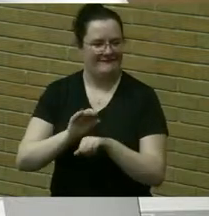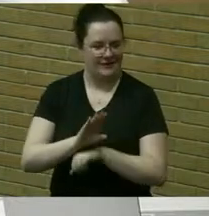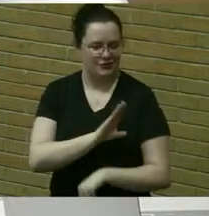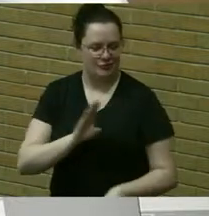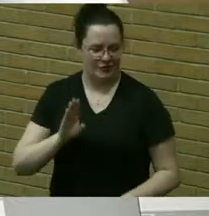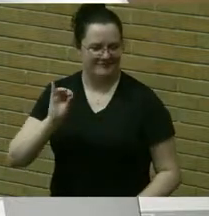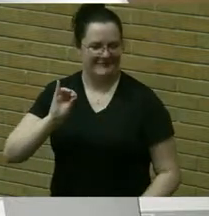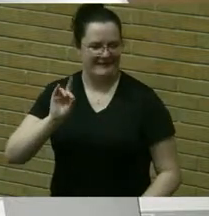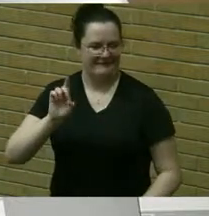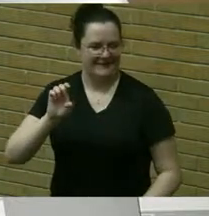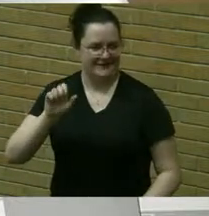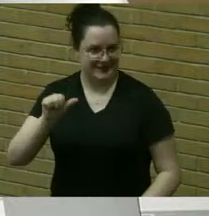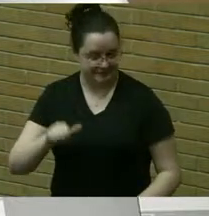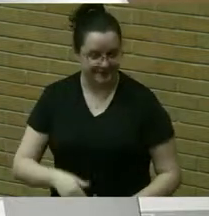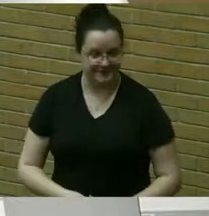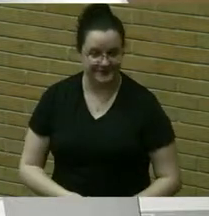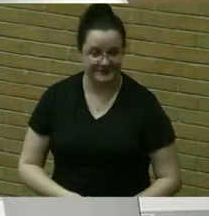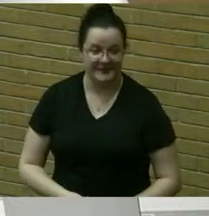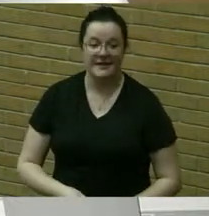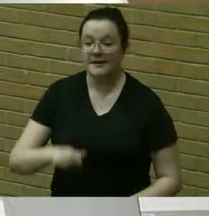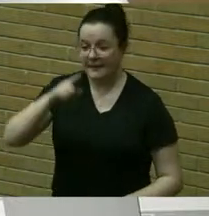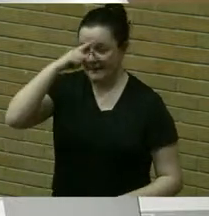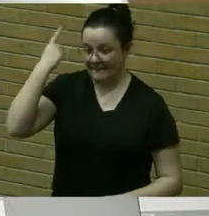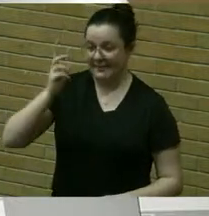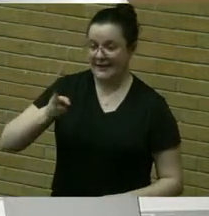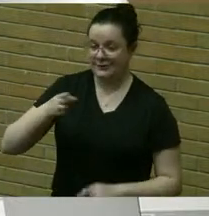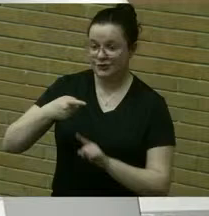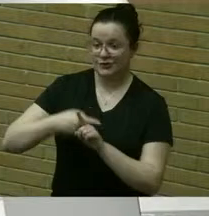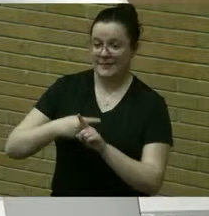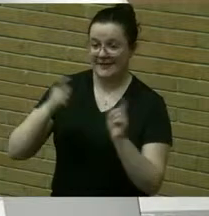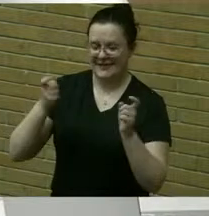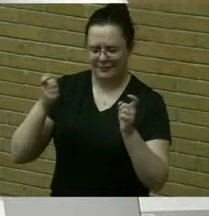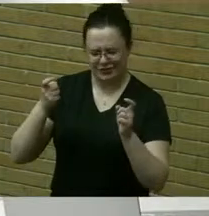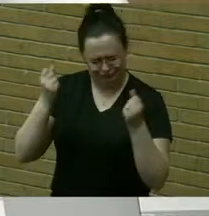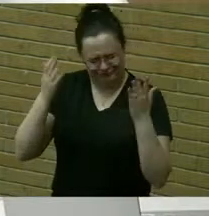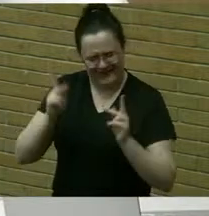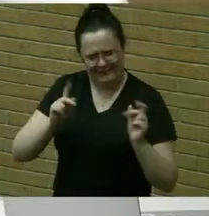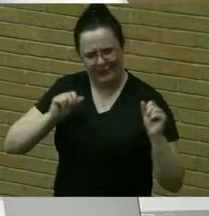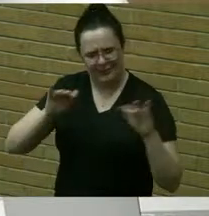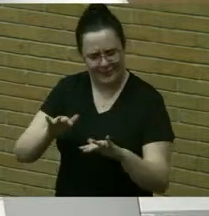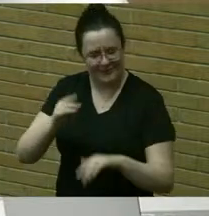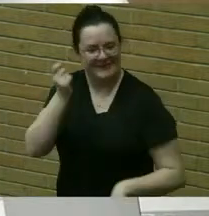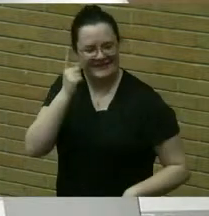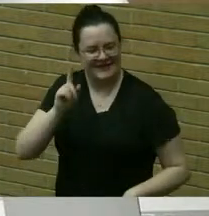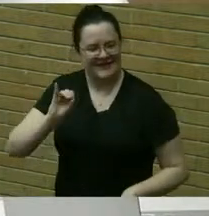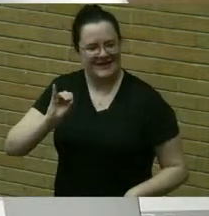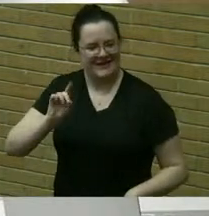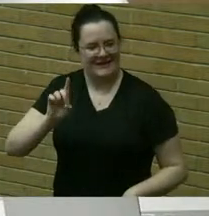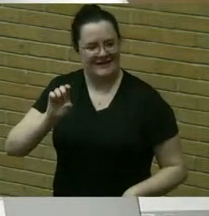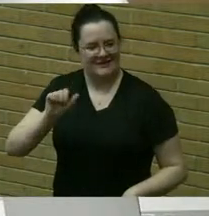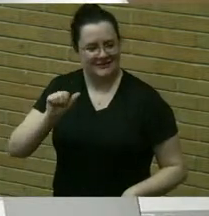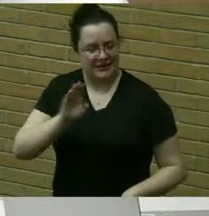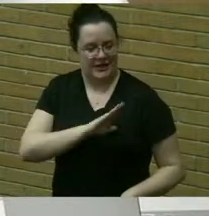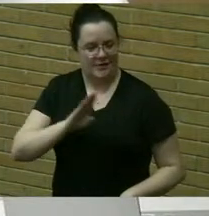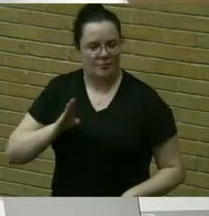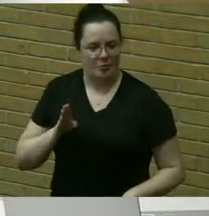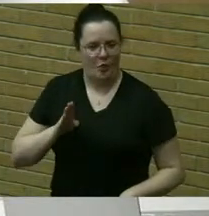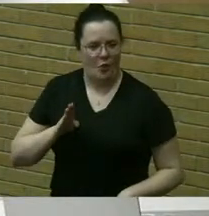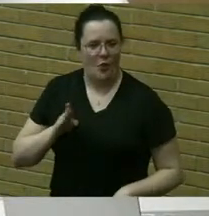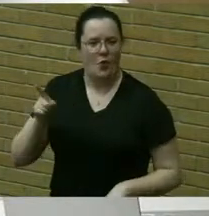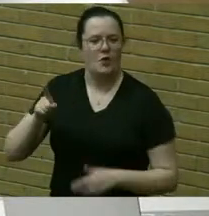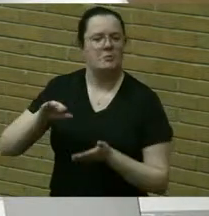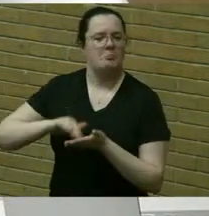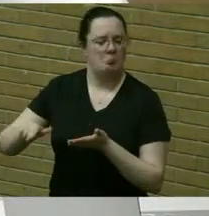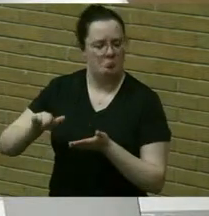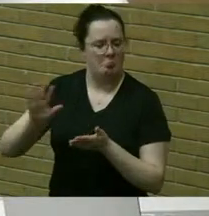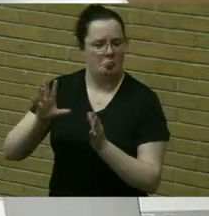a very well attended black history month celebration the idea board did forego their meeting at the same time to celebrate the black